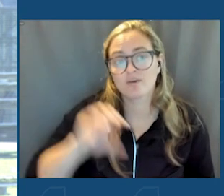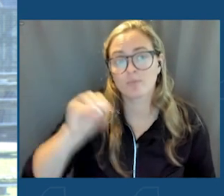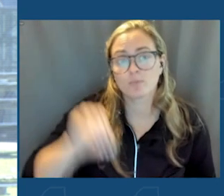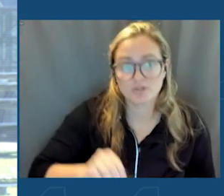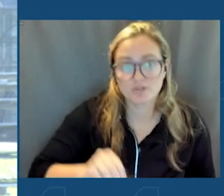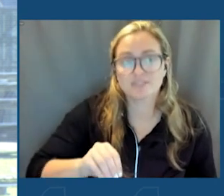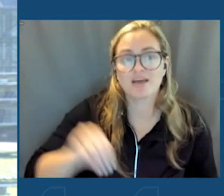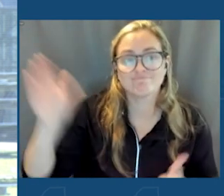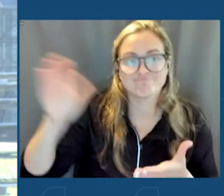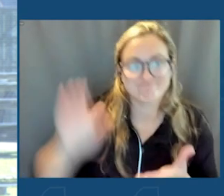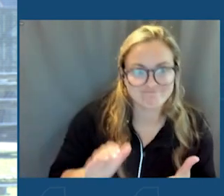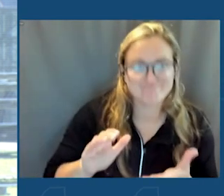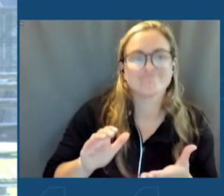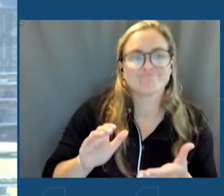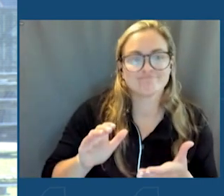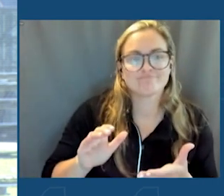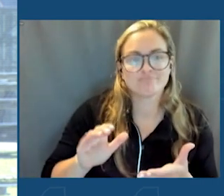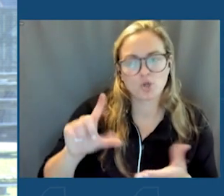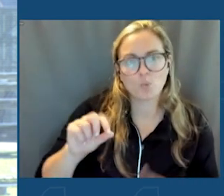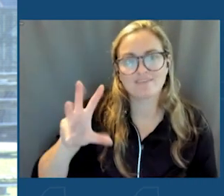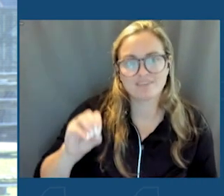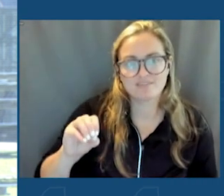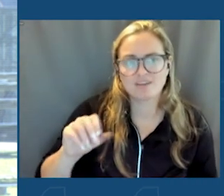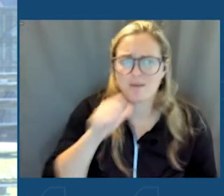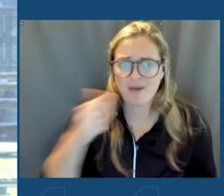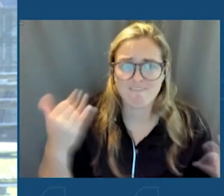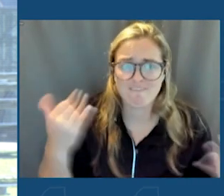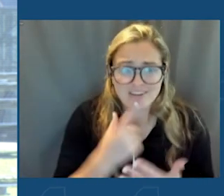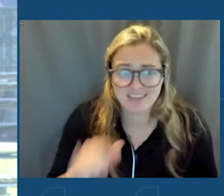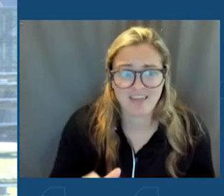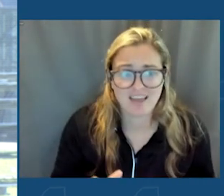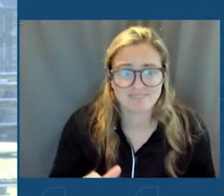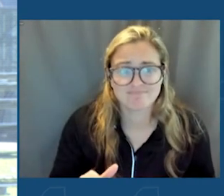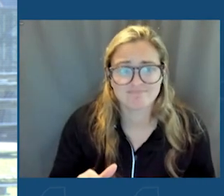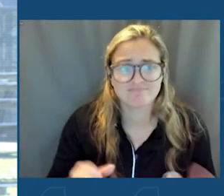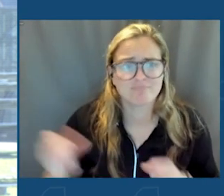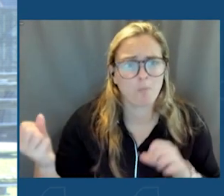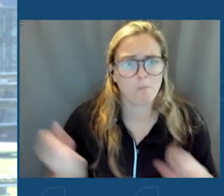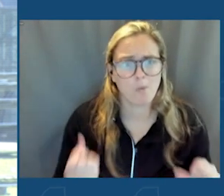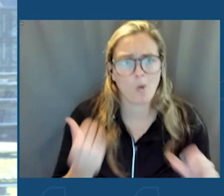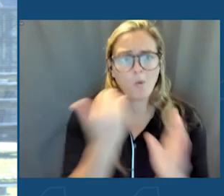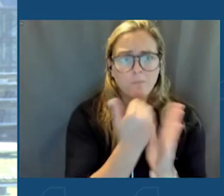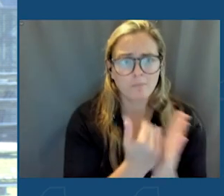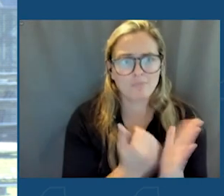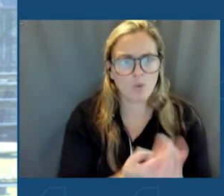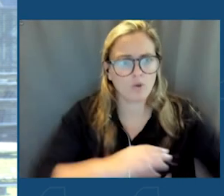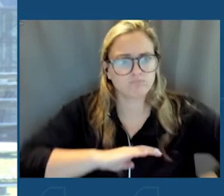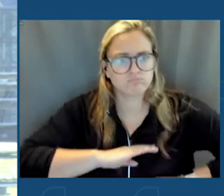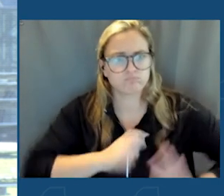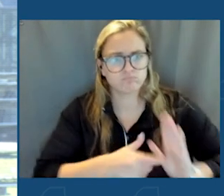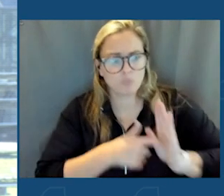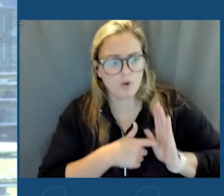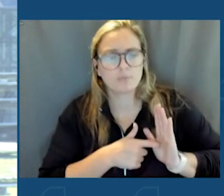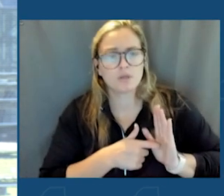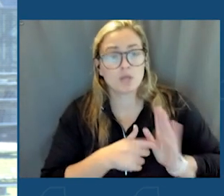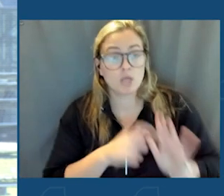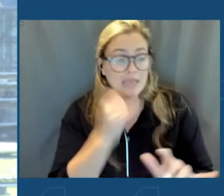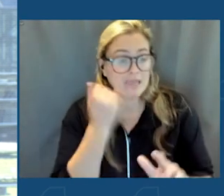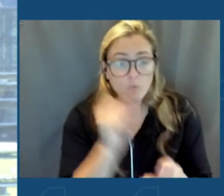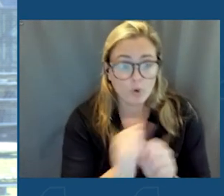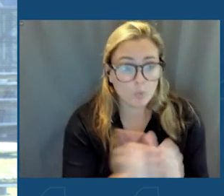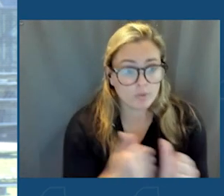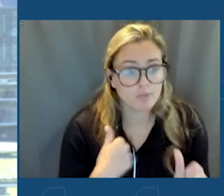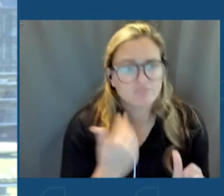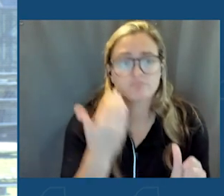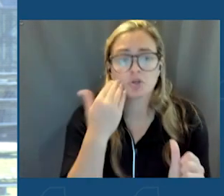by 2050. I'm not afraid of saying that. We have the bold agenda that actually meets that, and everyone who's ever worked with me knows I'm also